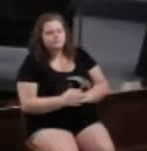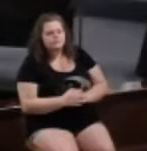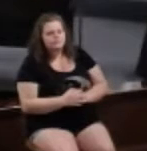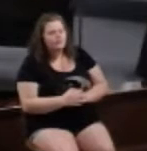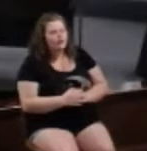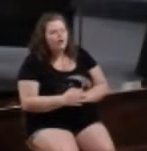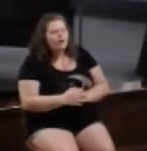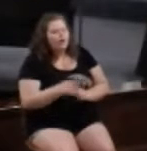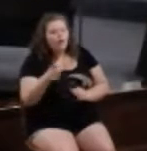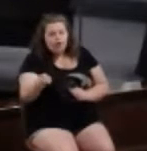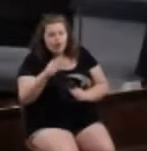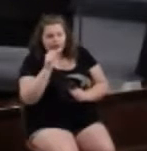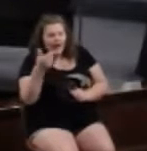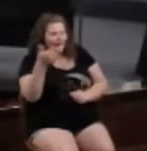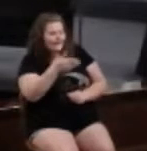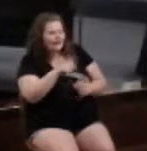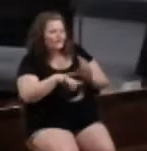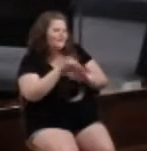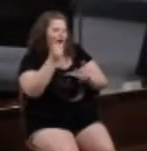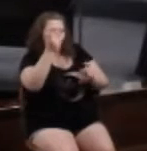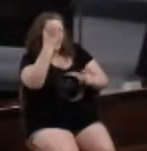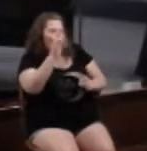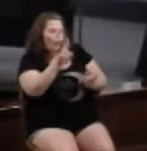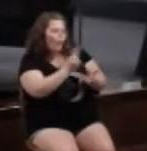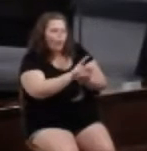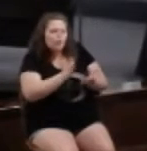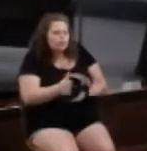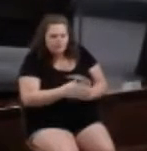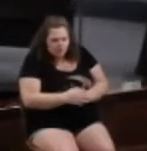that's not in it to find a winner and a loser.